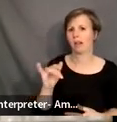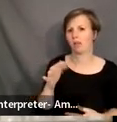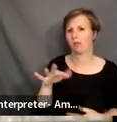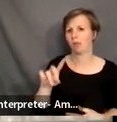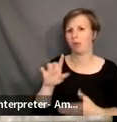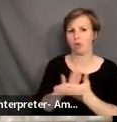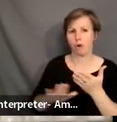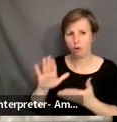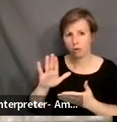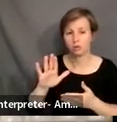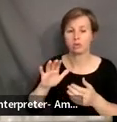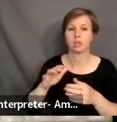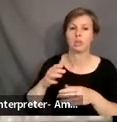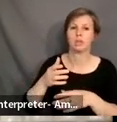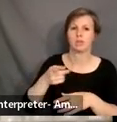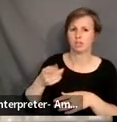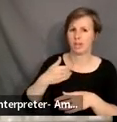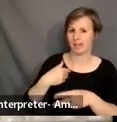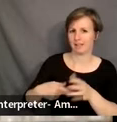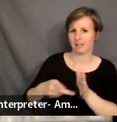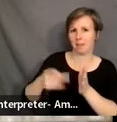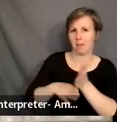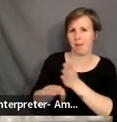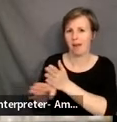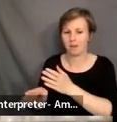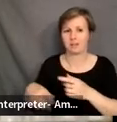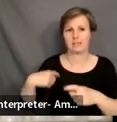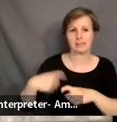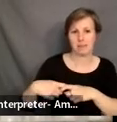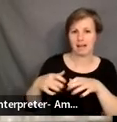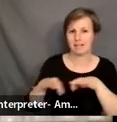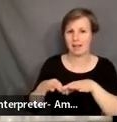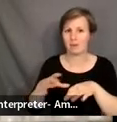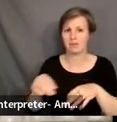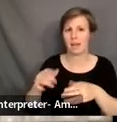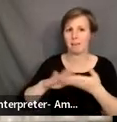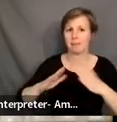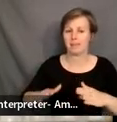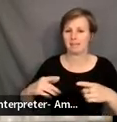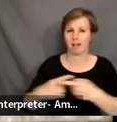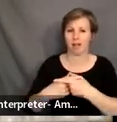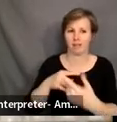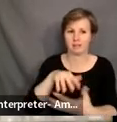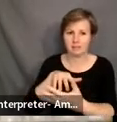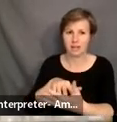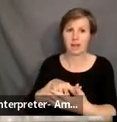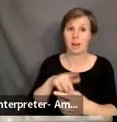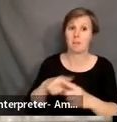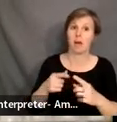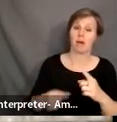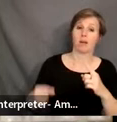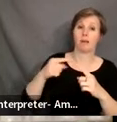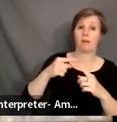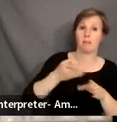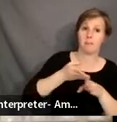studies with a double minor in Spanish language and peace and conflict studies. Myriam identifies as Afro-Latina